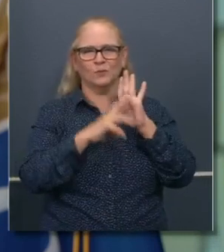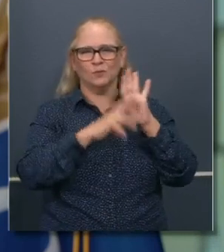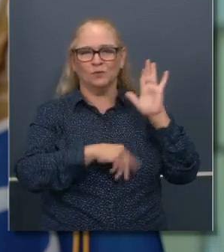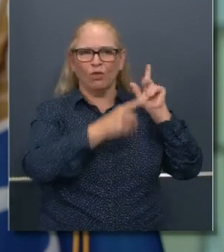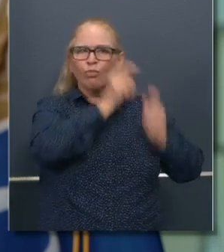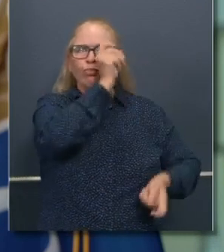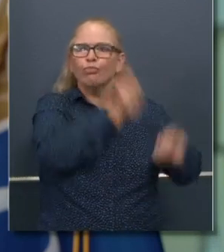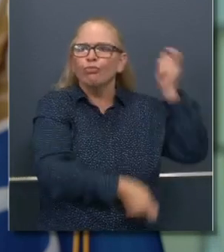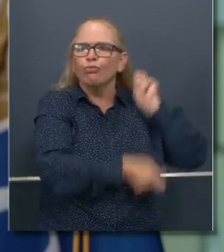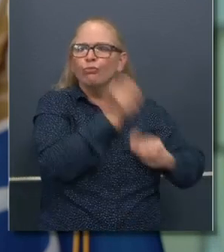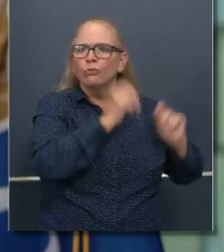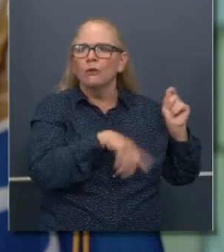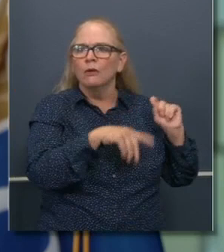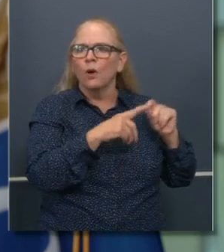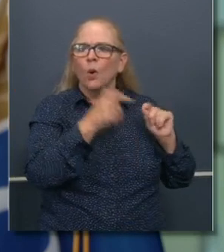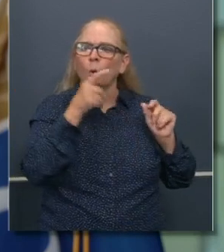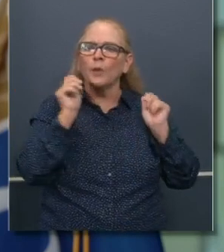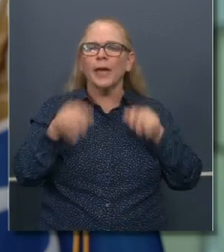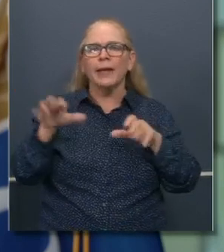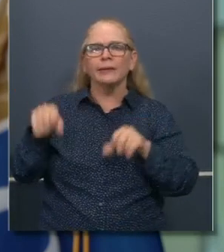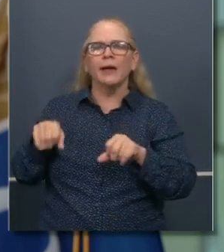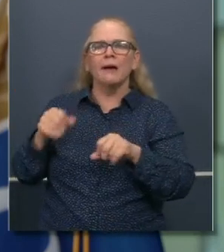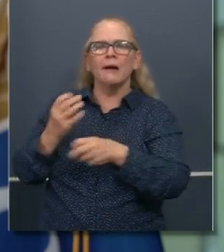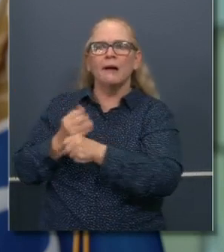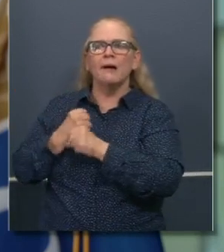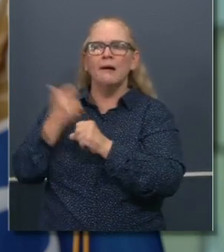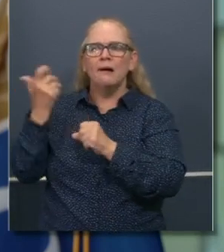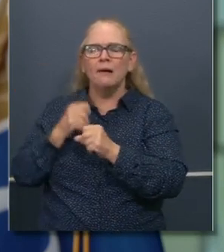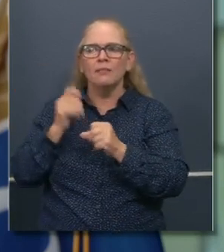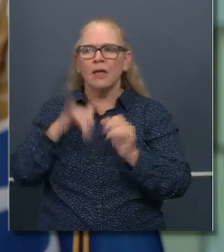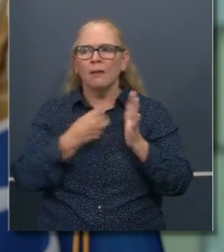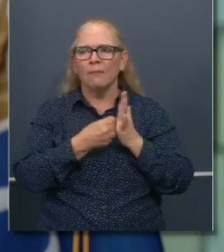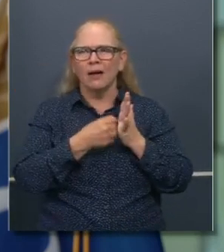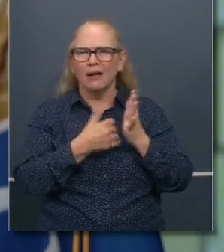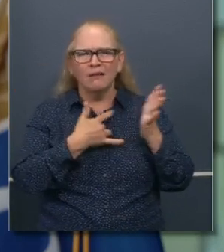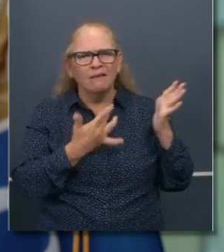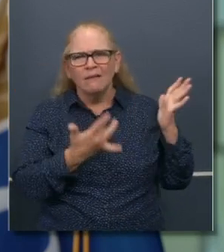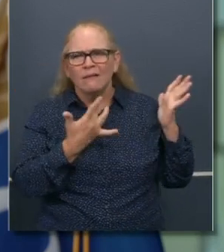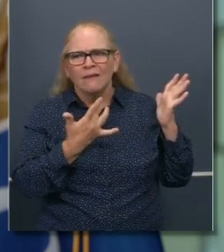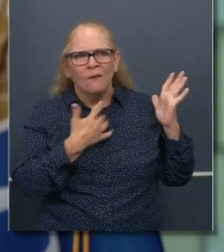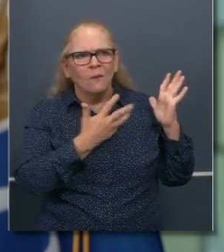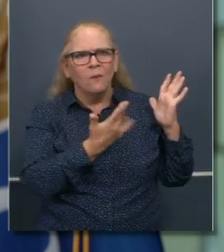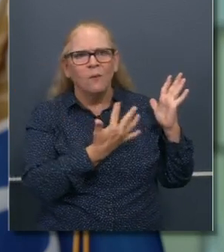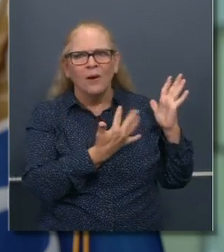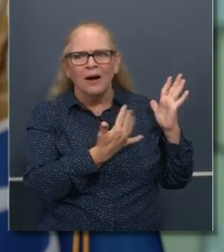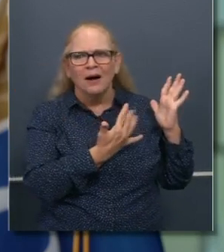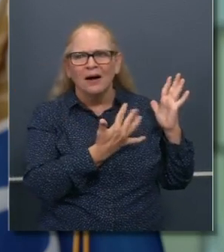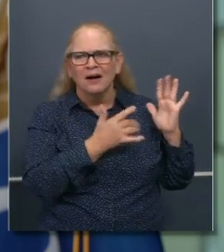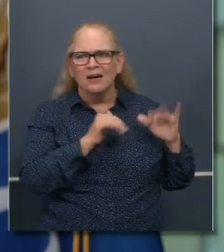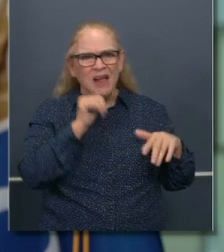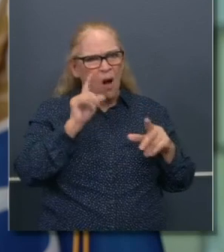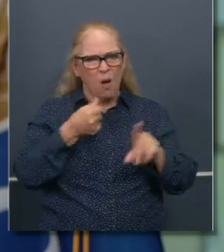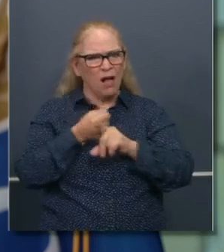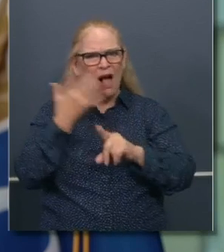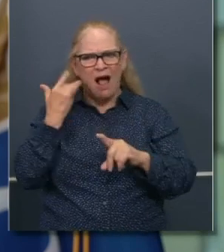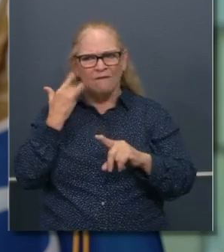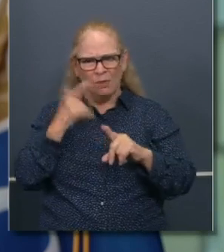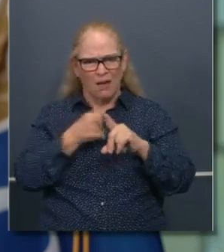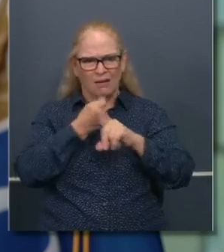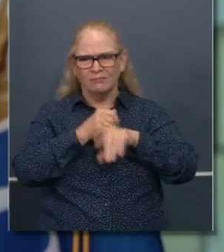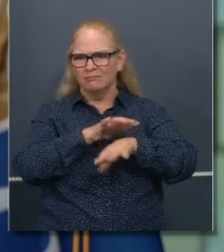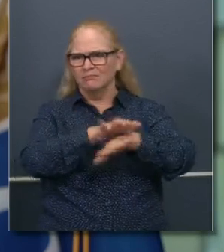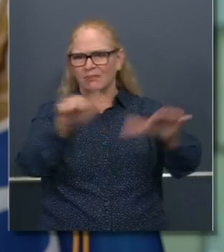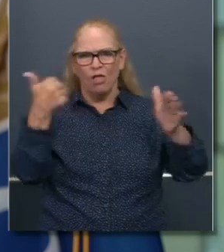eligibility rules into these ancient systems, and trust me, California is not the only one, it creates a